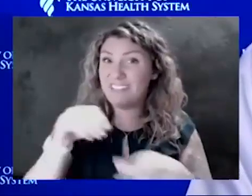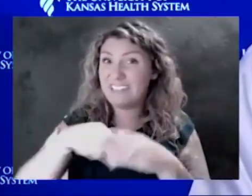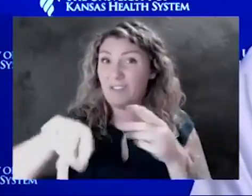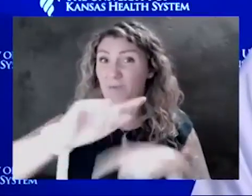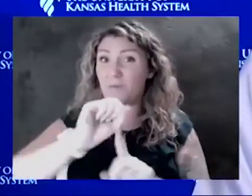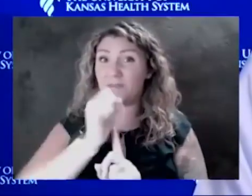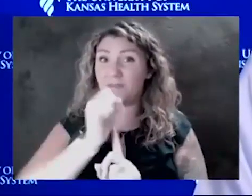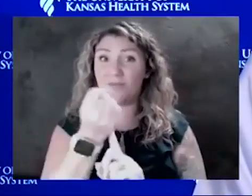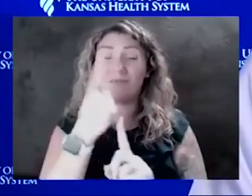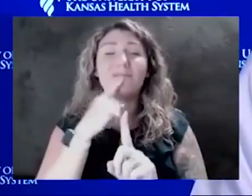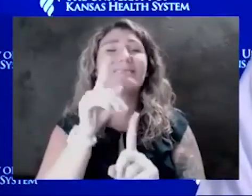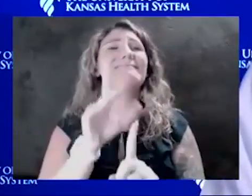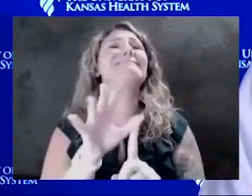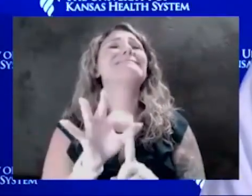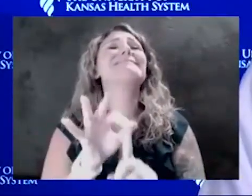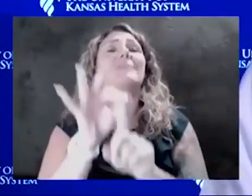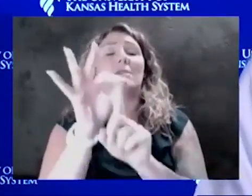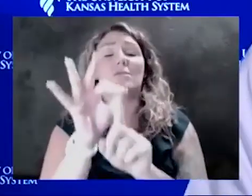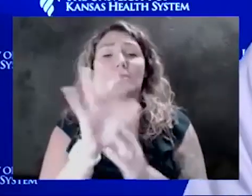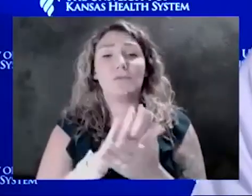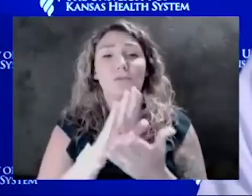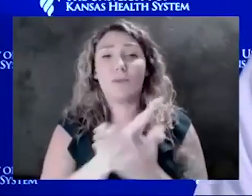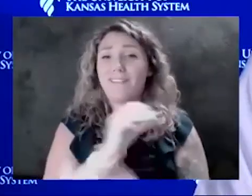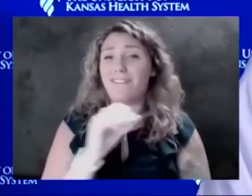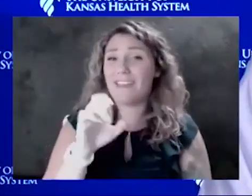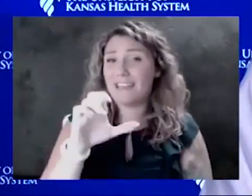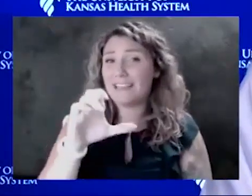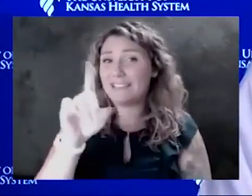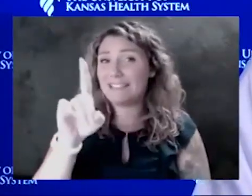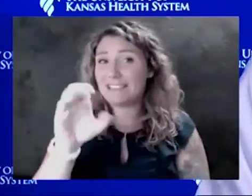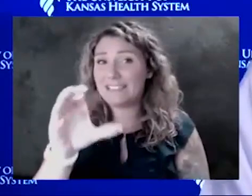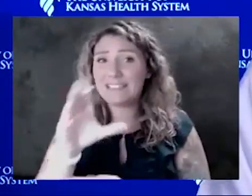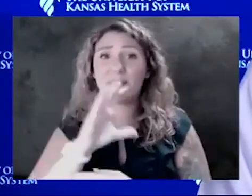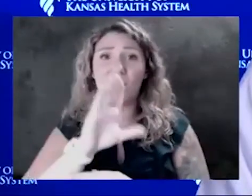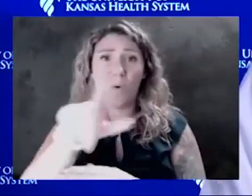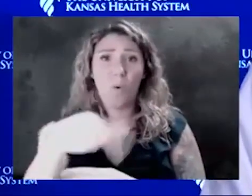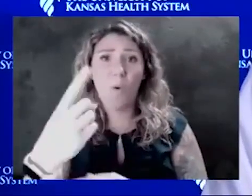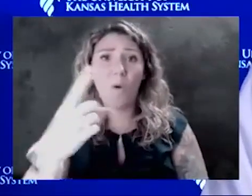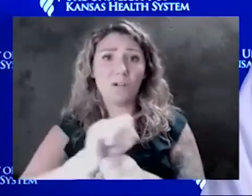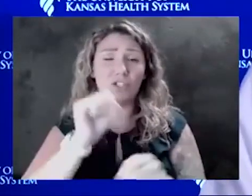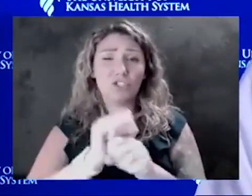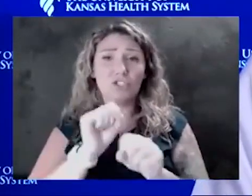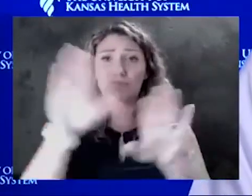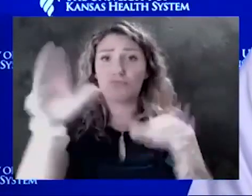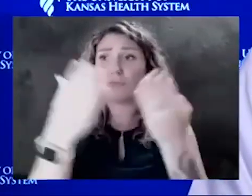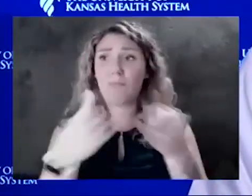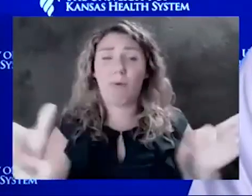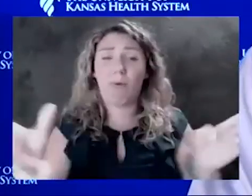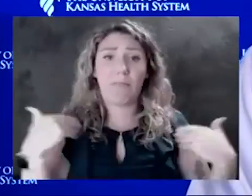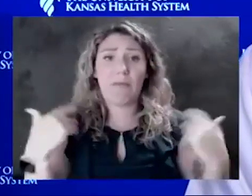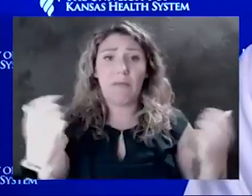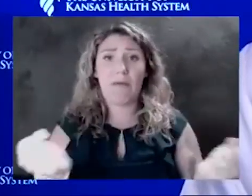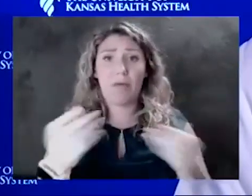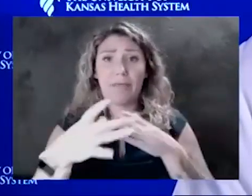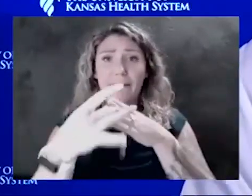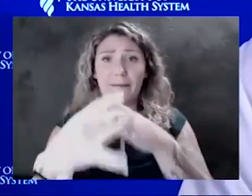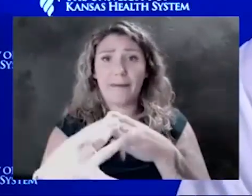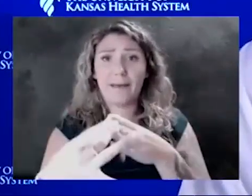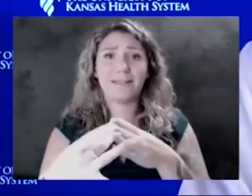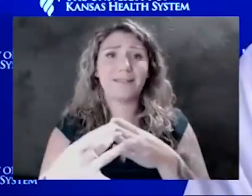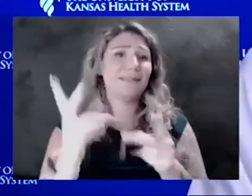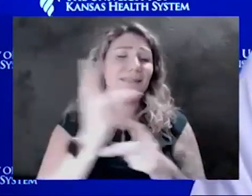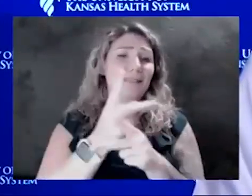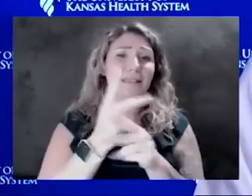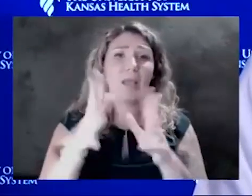schools. We know that the CDC, whose sole job is to provide public health guidance to keep the Americans healthy, they